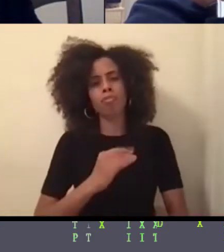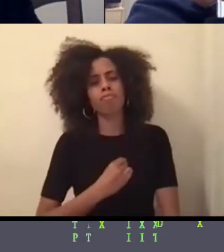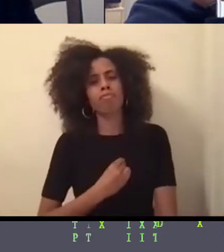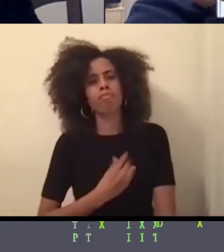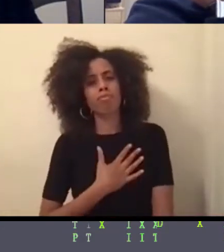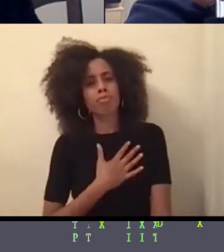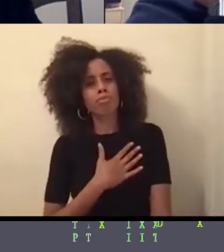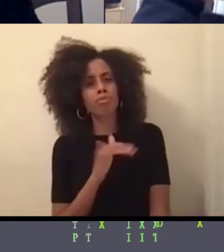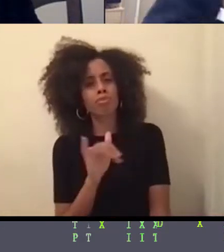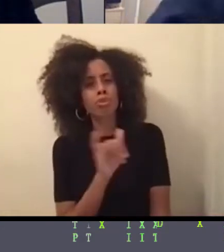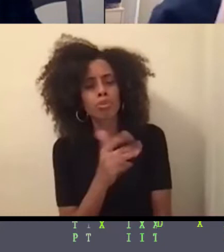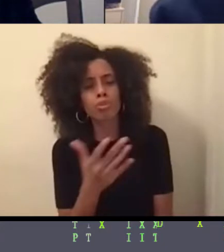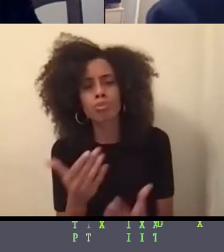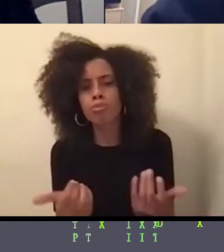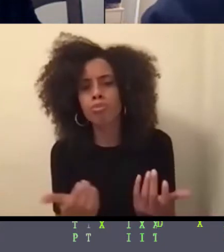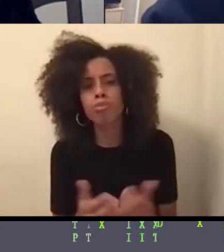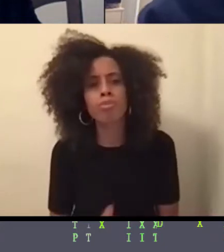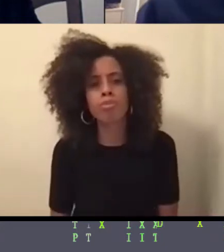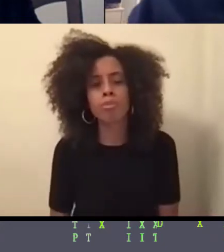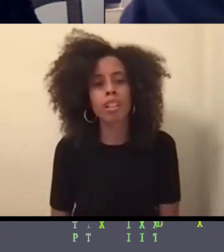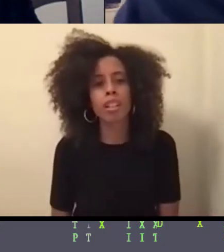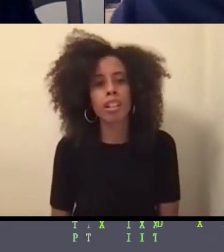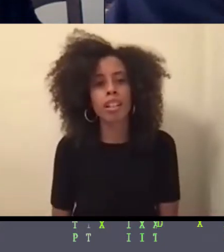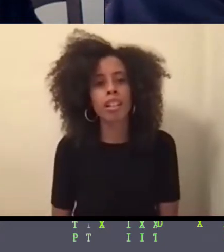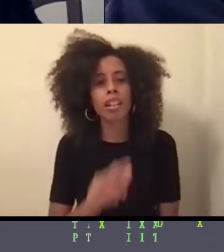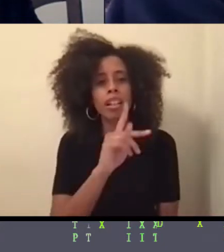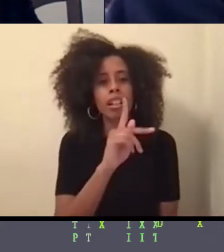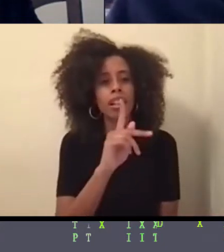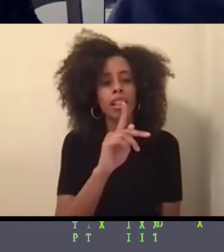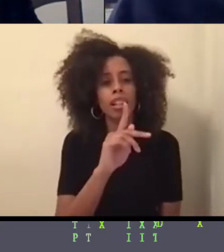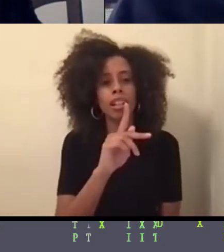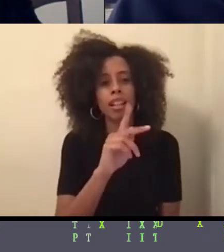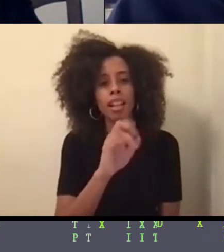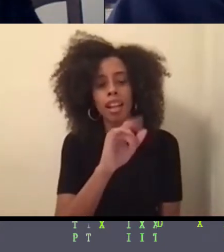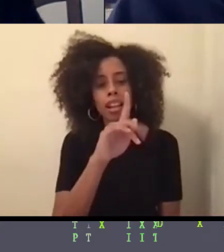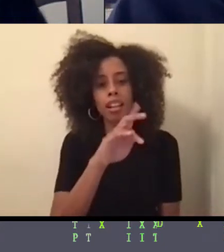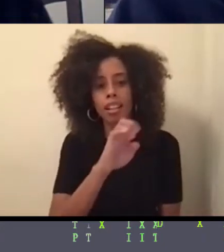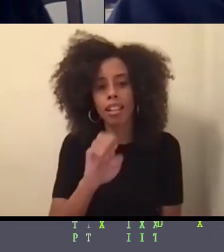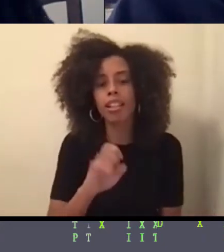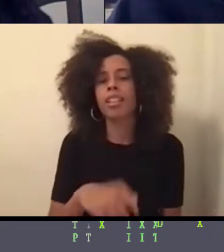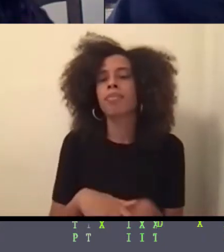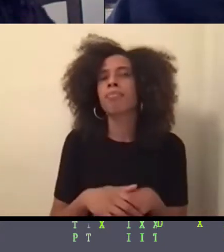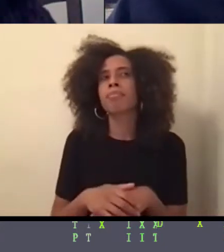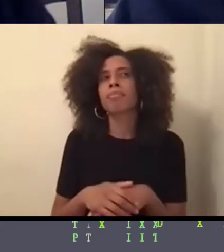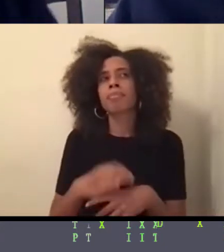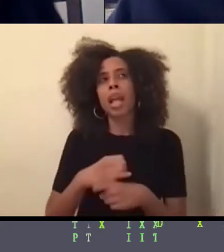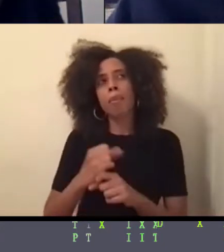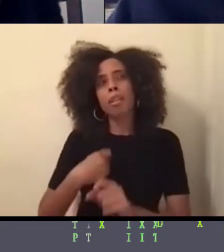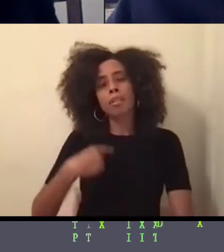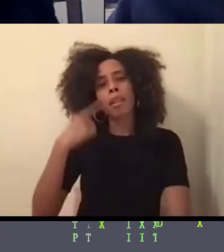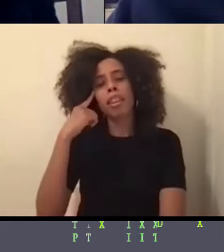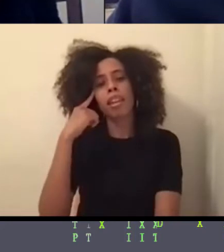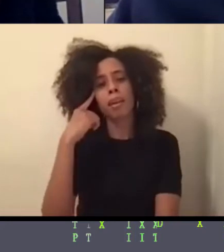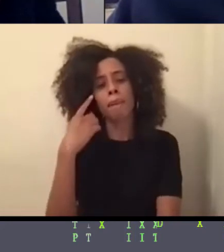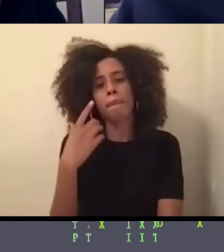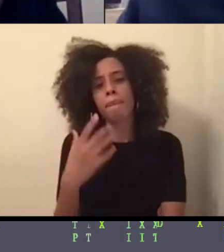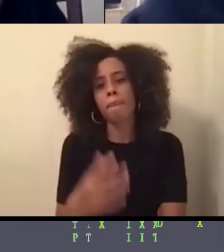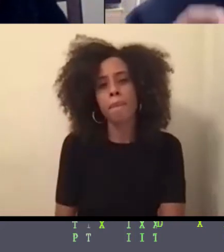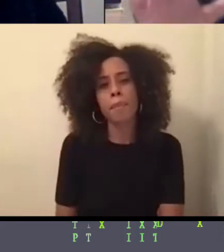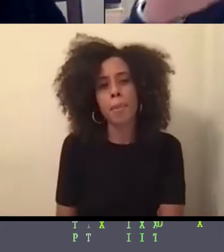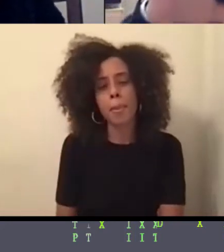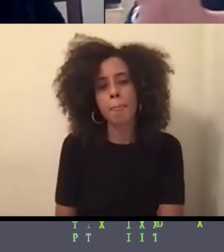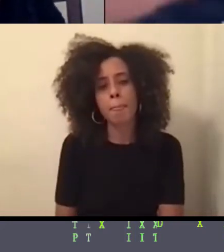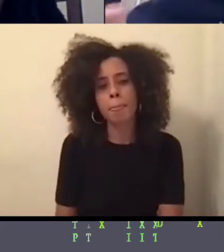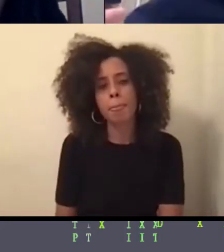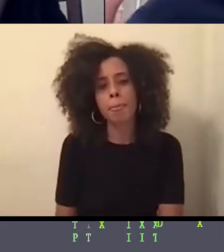Um, I'll, I'll jump in. I actually kind of makes me, um, think and, and, uh, so I have